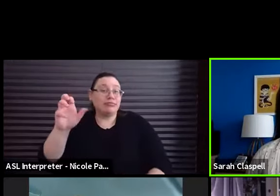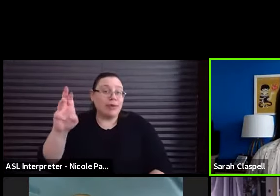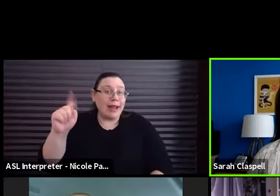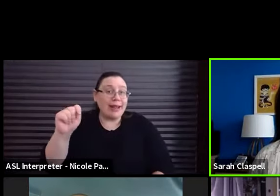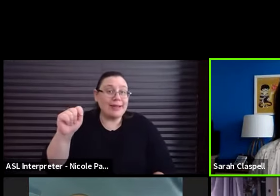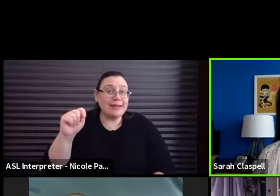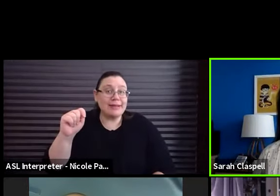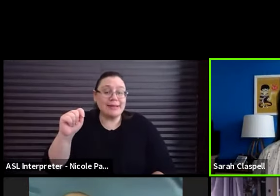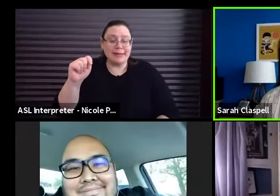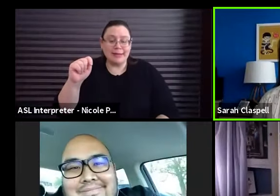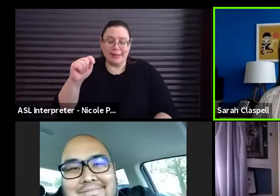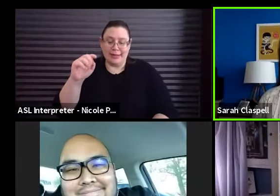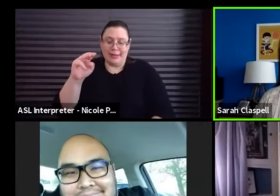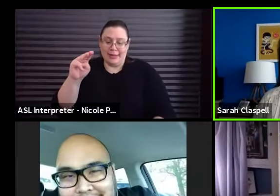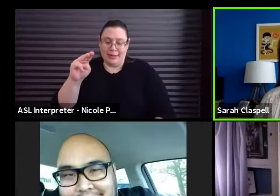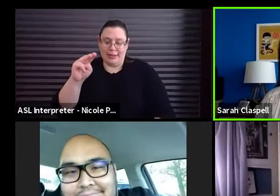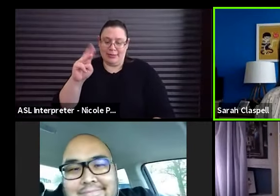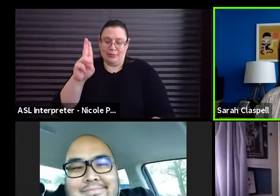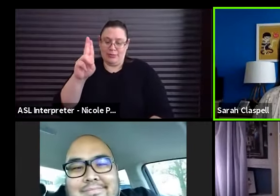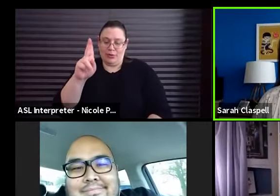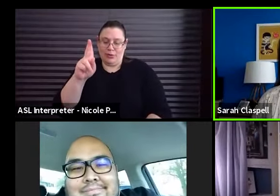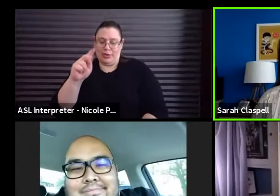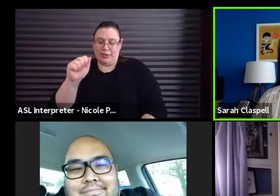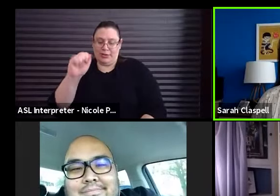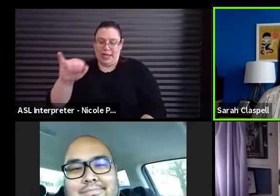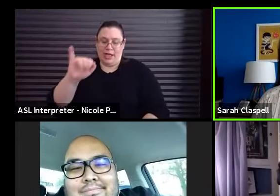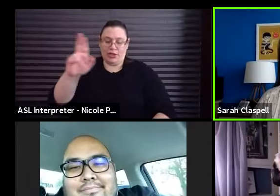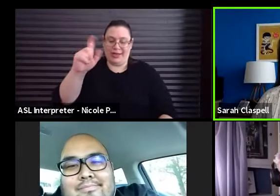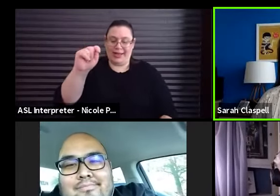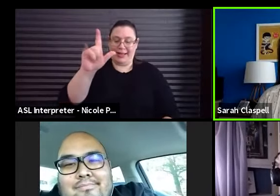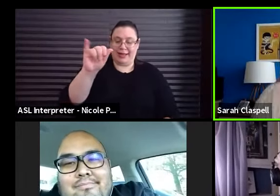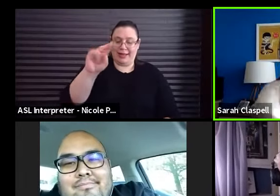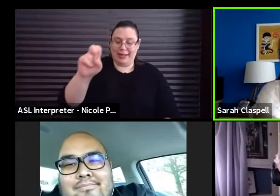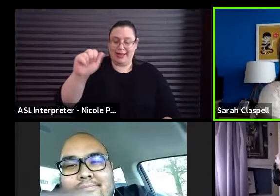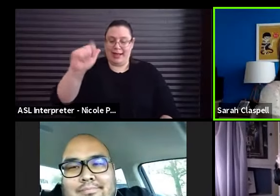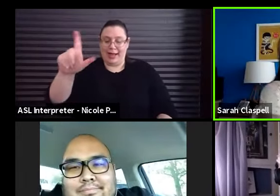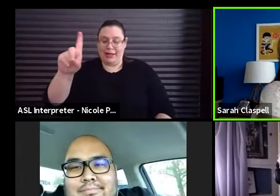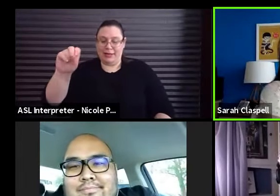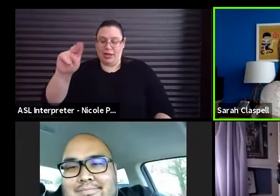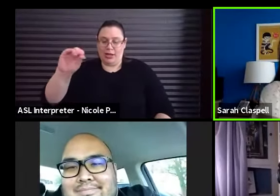Brett Mukai, Lisa Masiel, Juliette Lynn, and Al Donahoe.